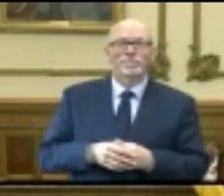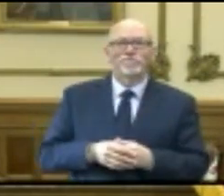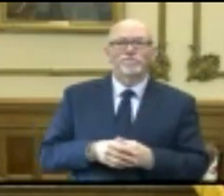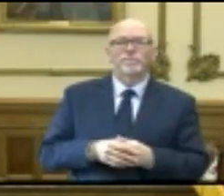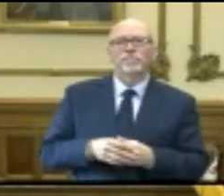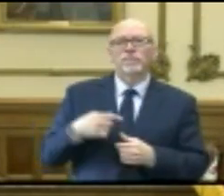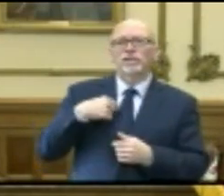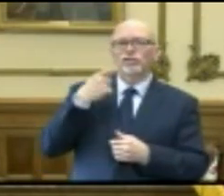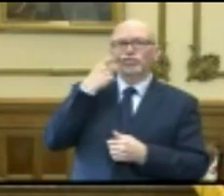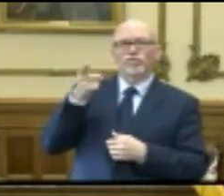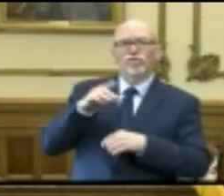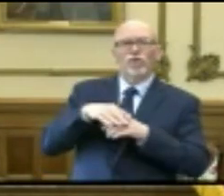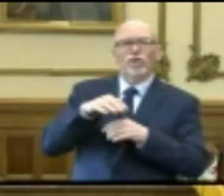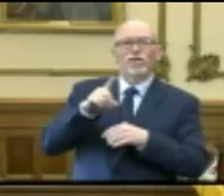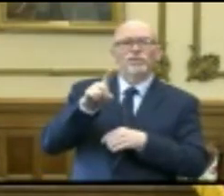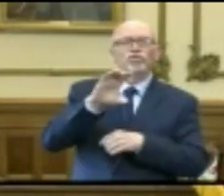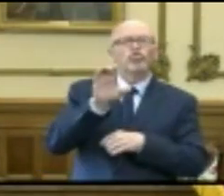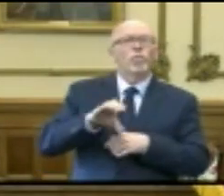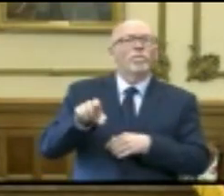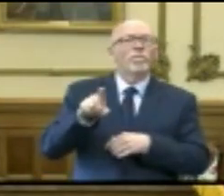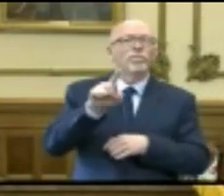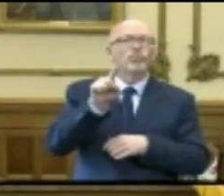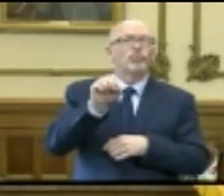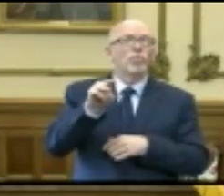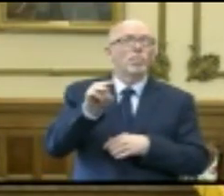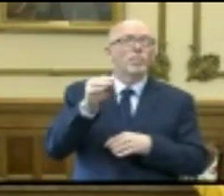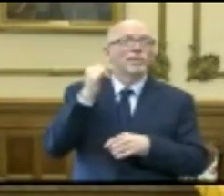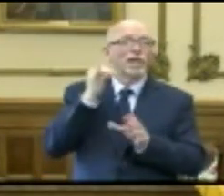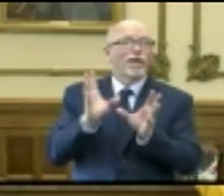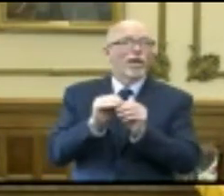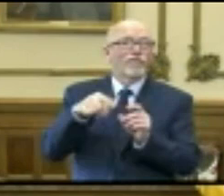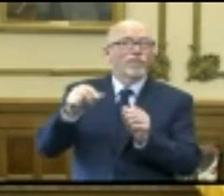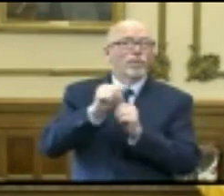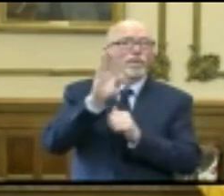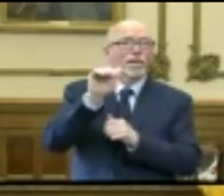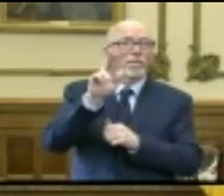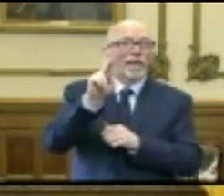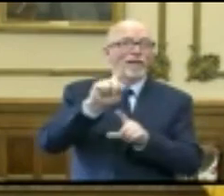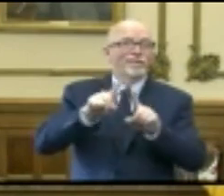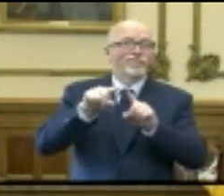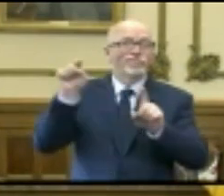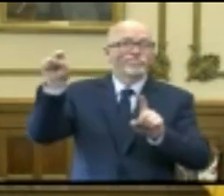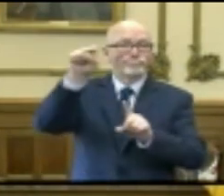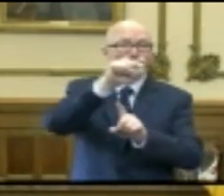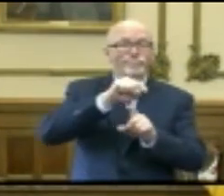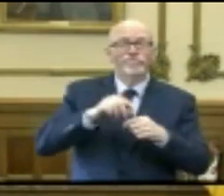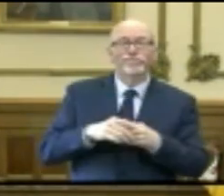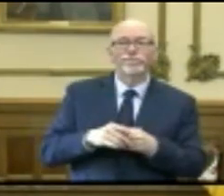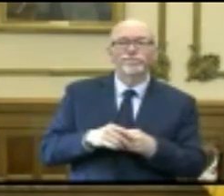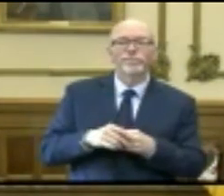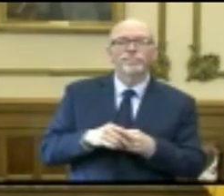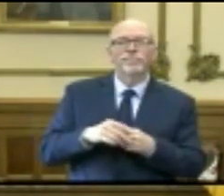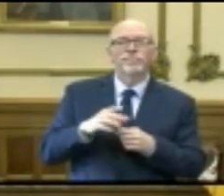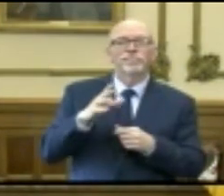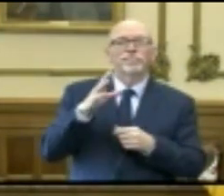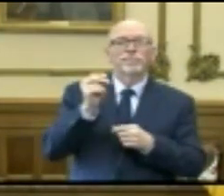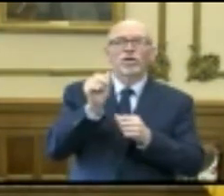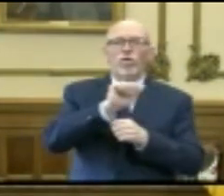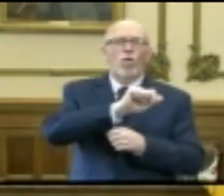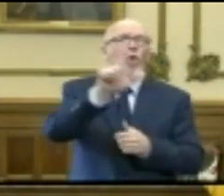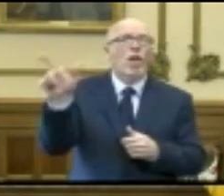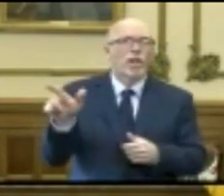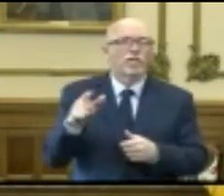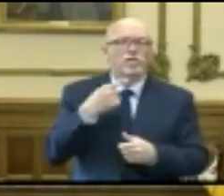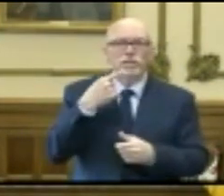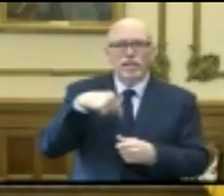on a Zoom teleconference with a bunch of bankers yesterday, and to a person. They indicated